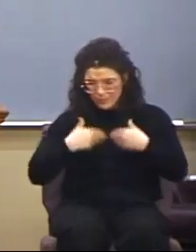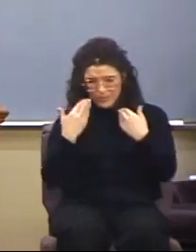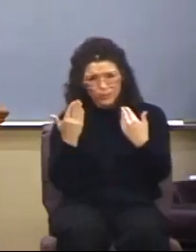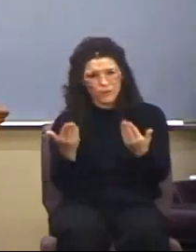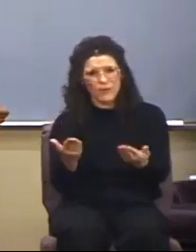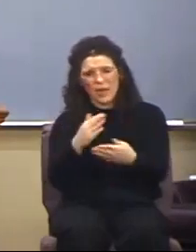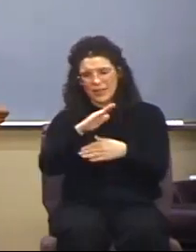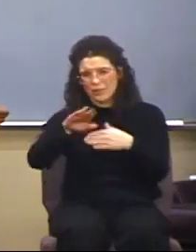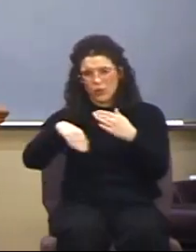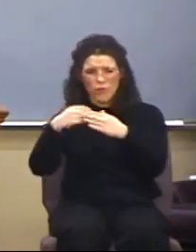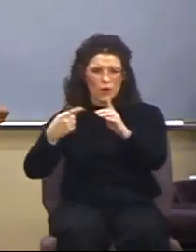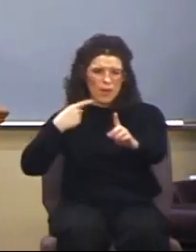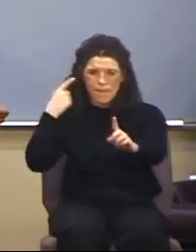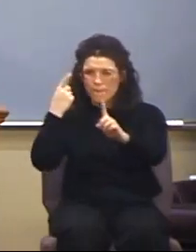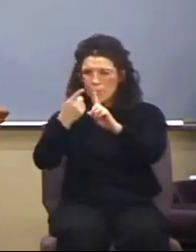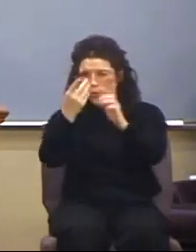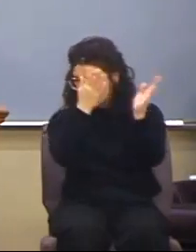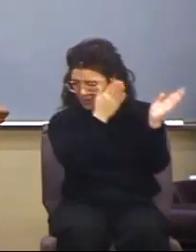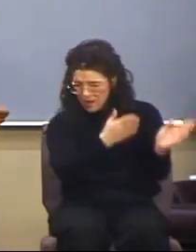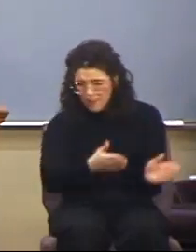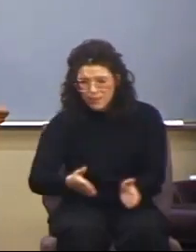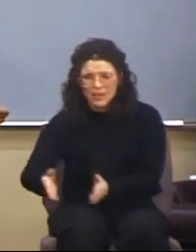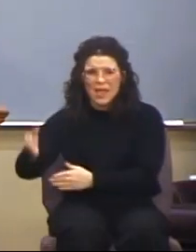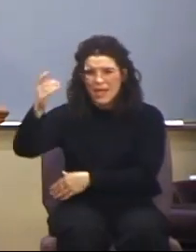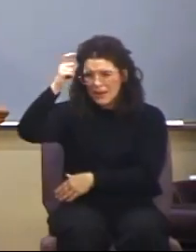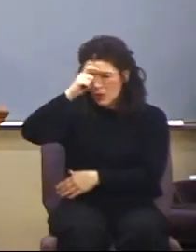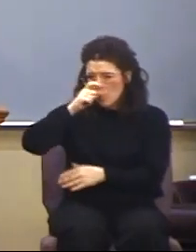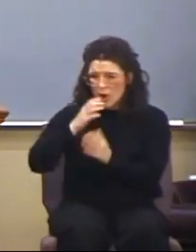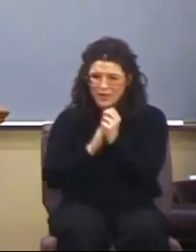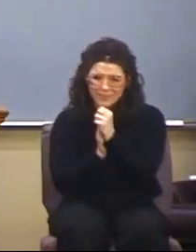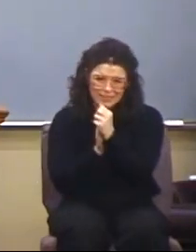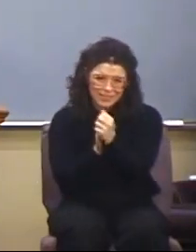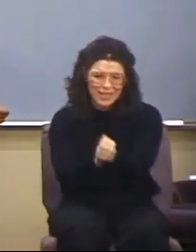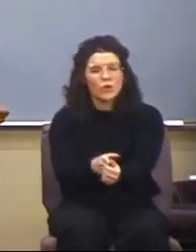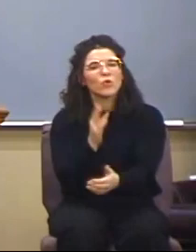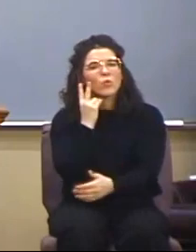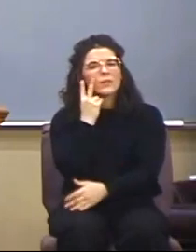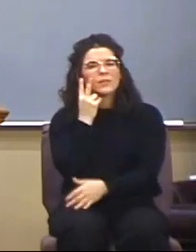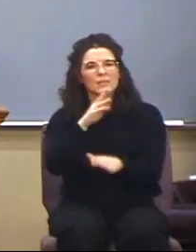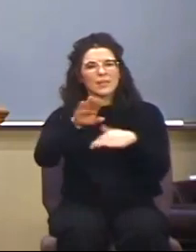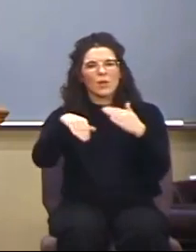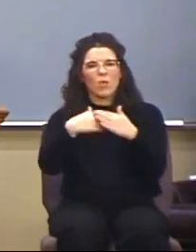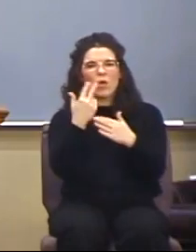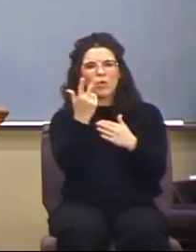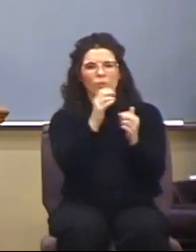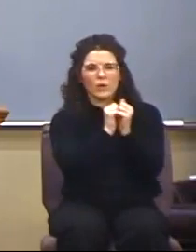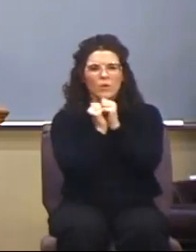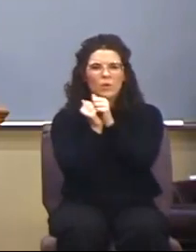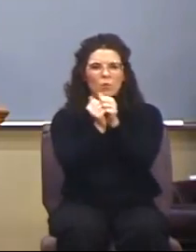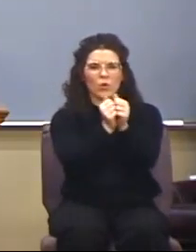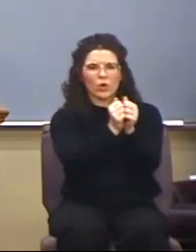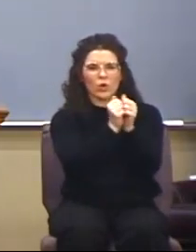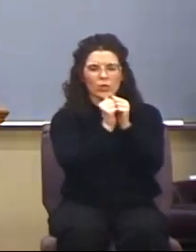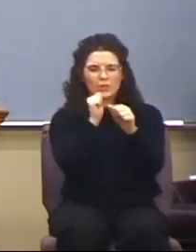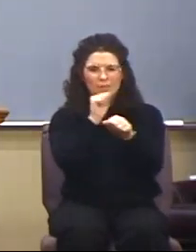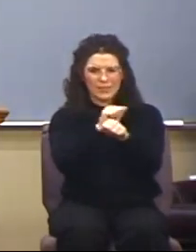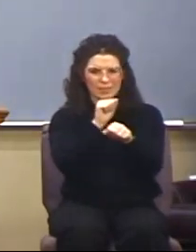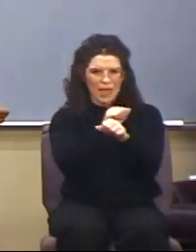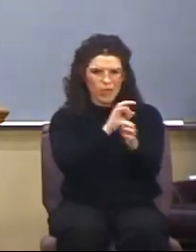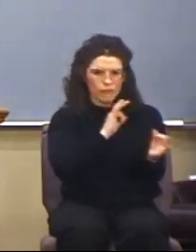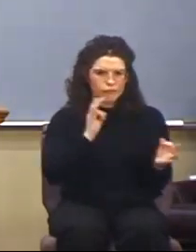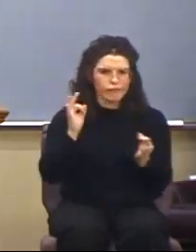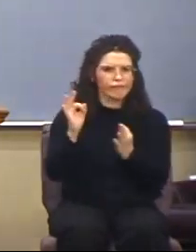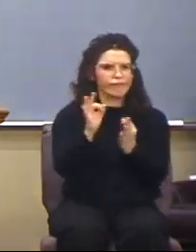overall purpose and plan and wise guidance. So we'll see how all three of this work together. The problem at